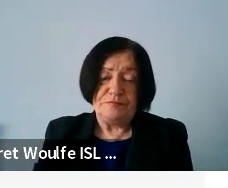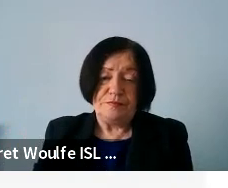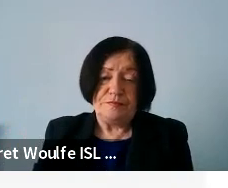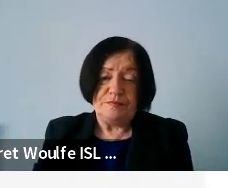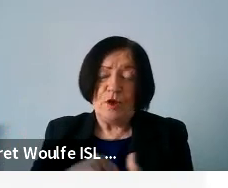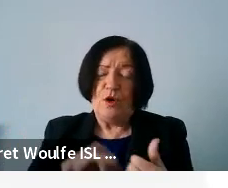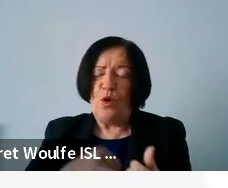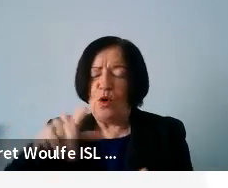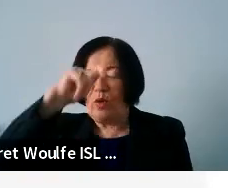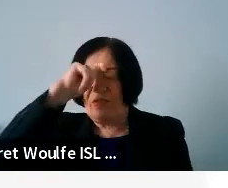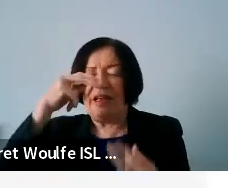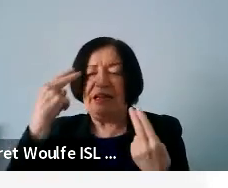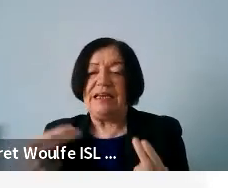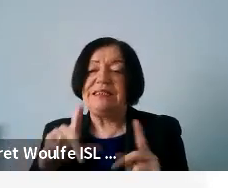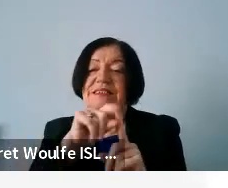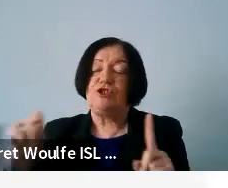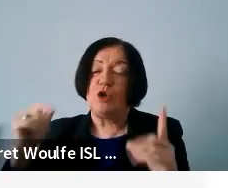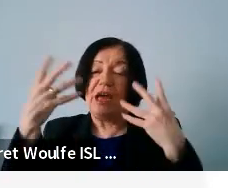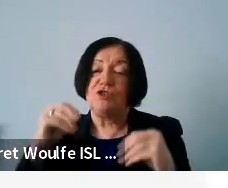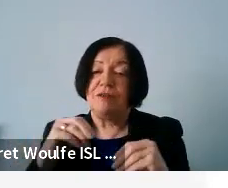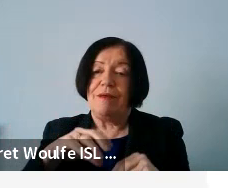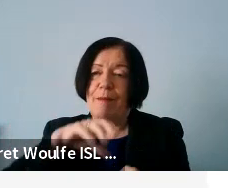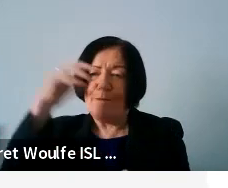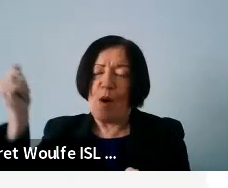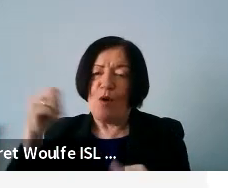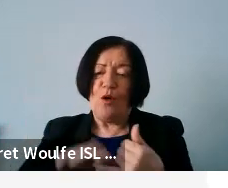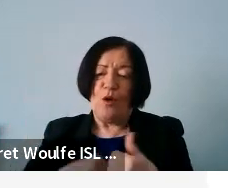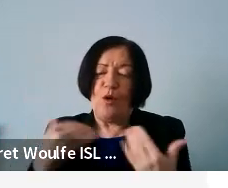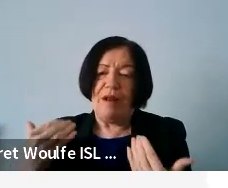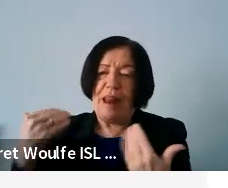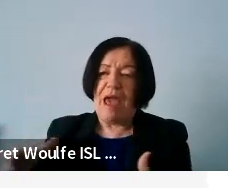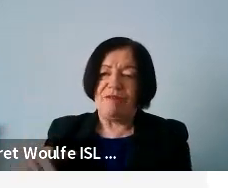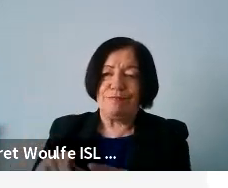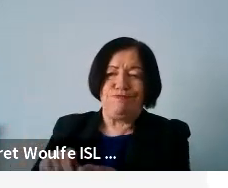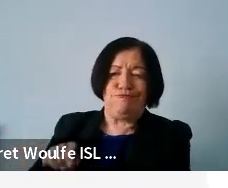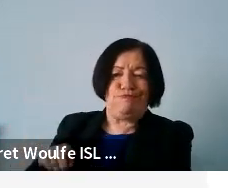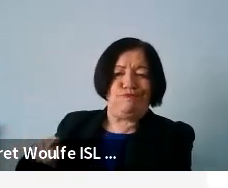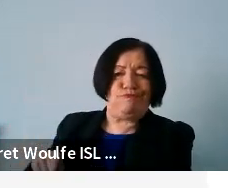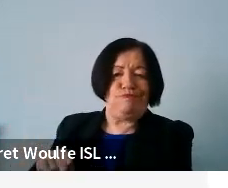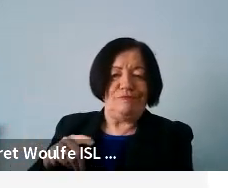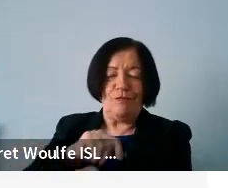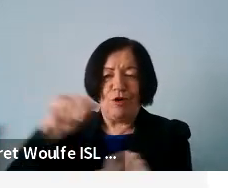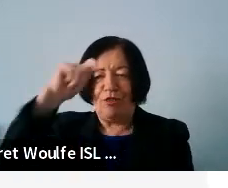Who do you think needs digital education the most? Who is currently left behind, according to you?